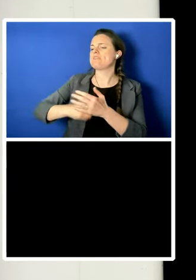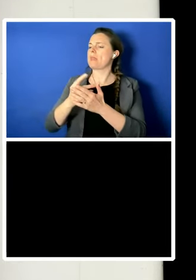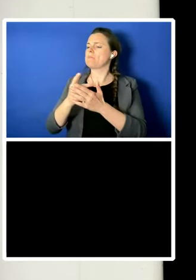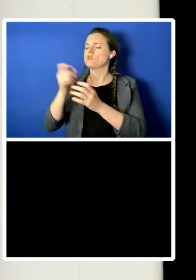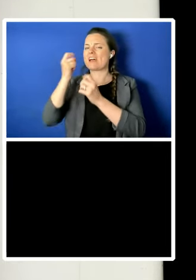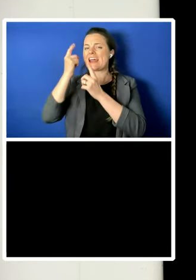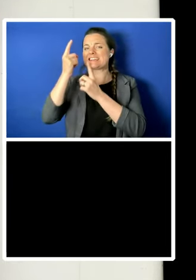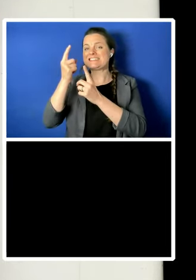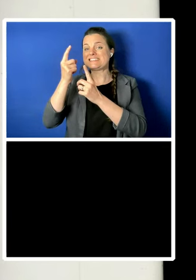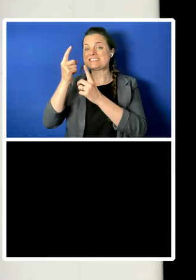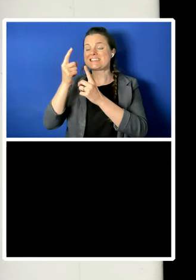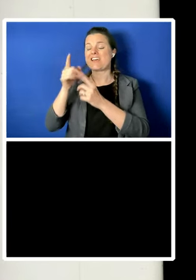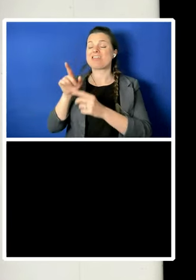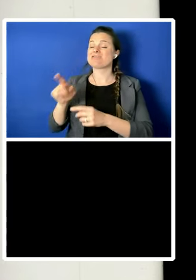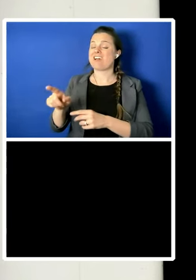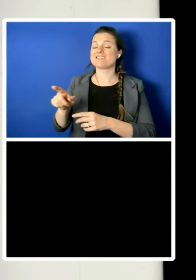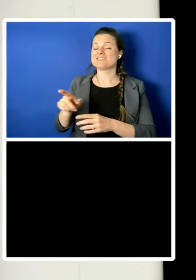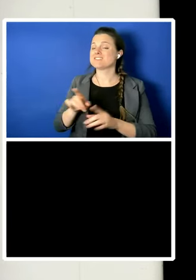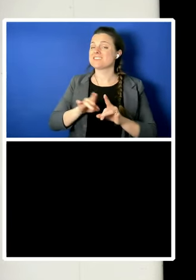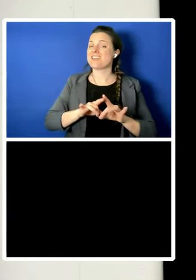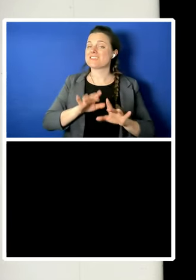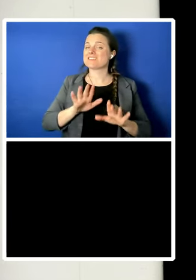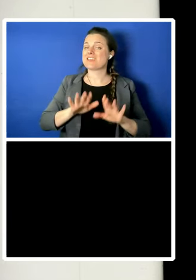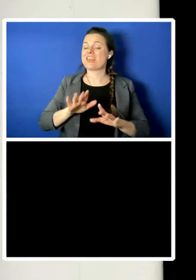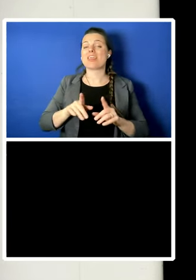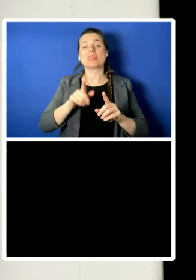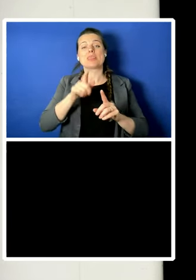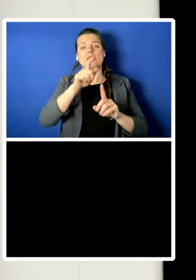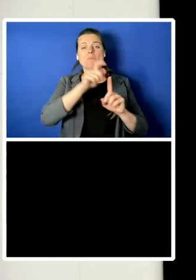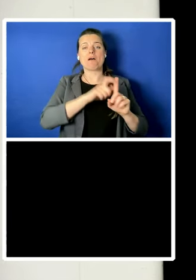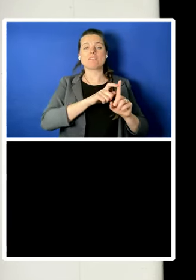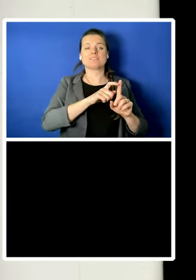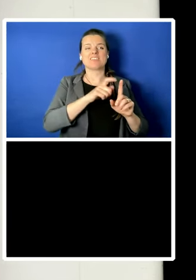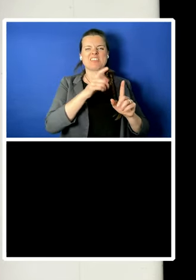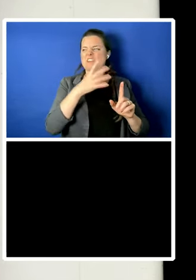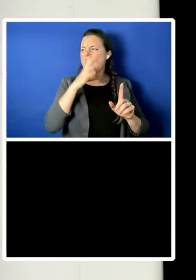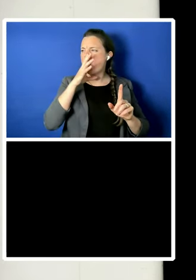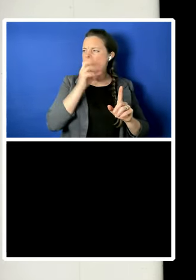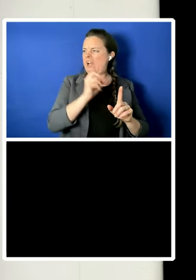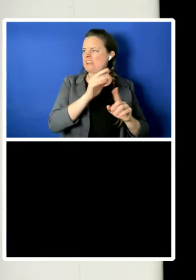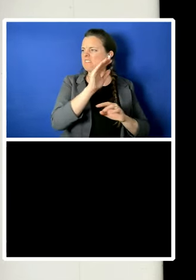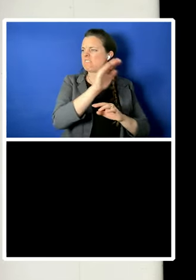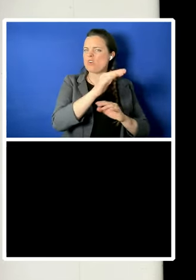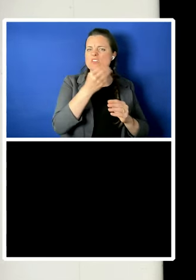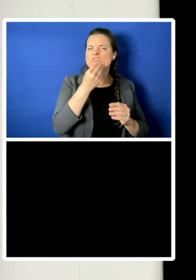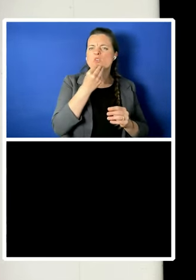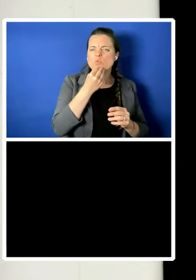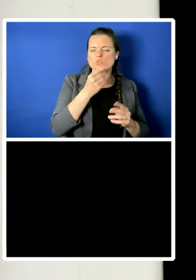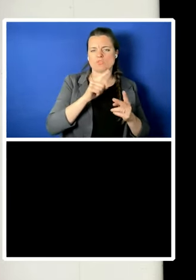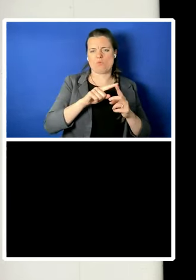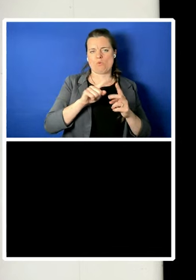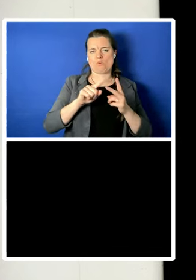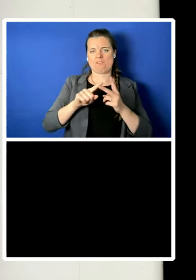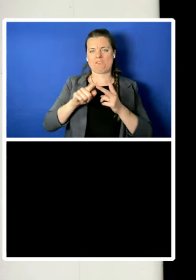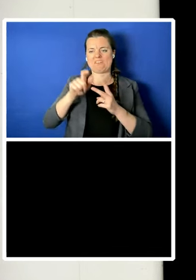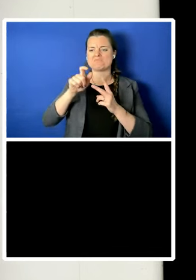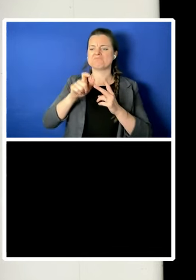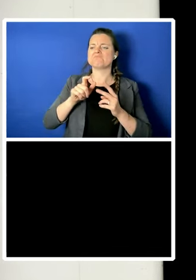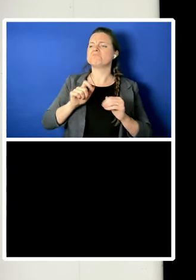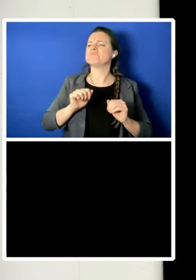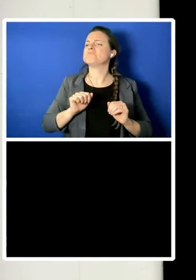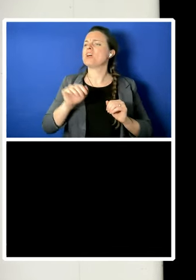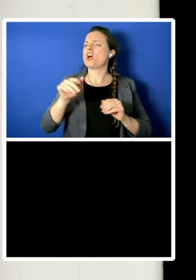unlike the one who detests foreign food or the one who resents the reach of the law into his home